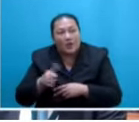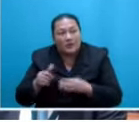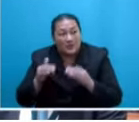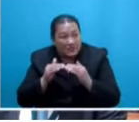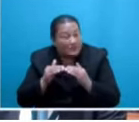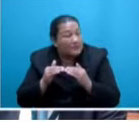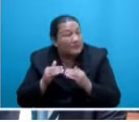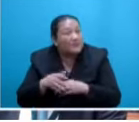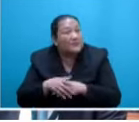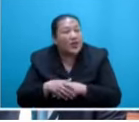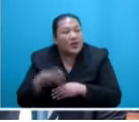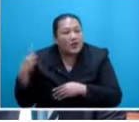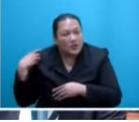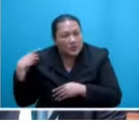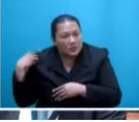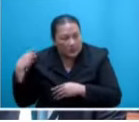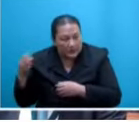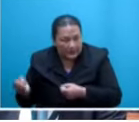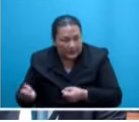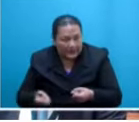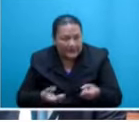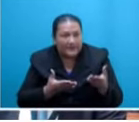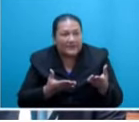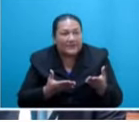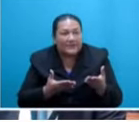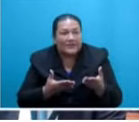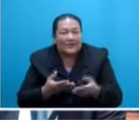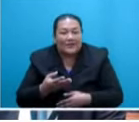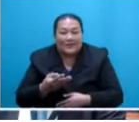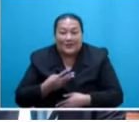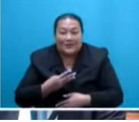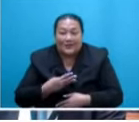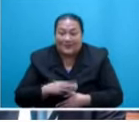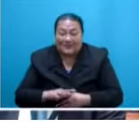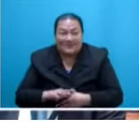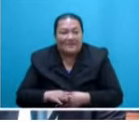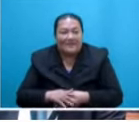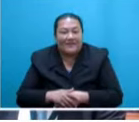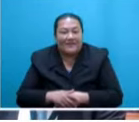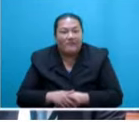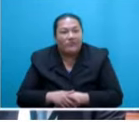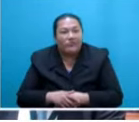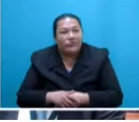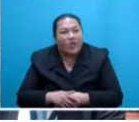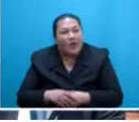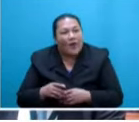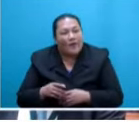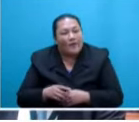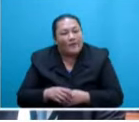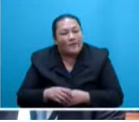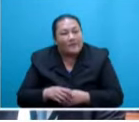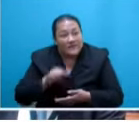subject's duty to submit to the will of the monarch. Thus, equality of status and equality in the